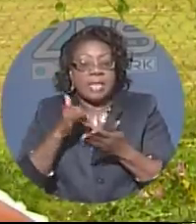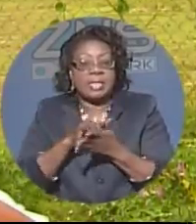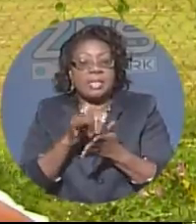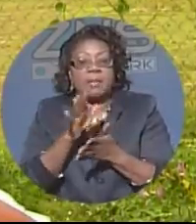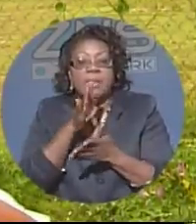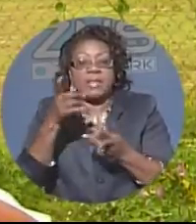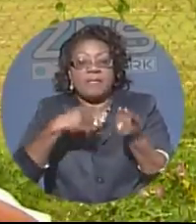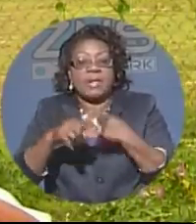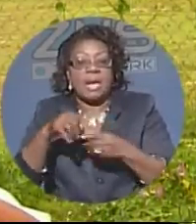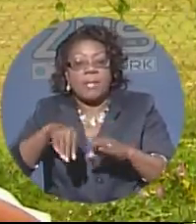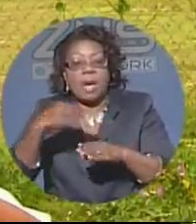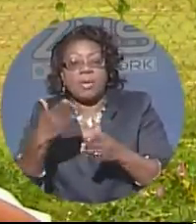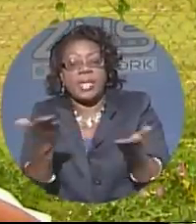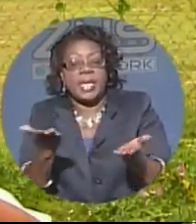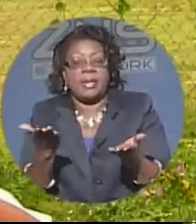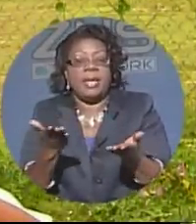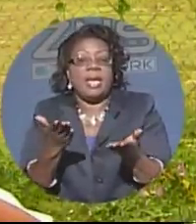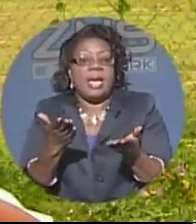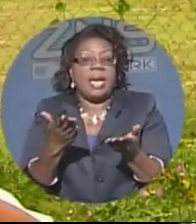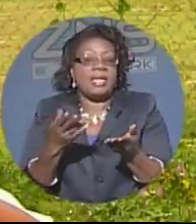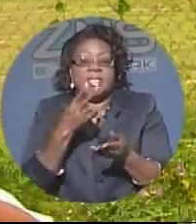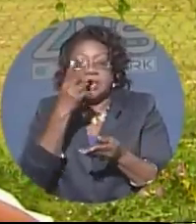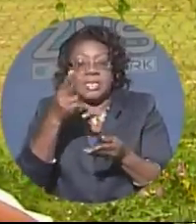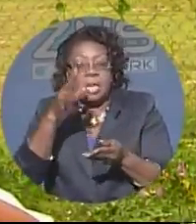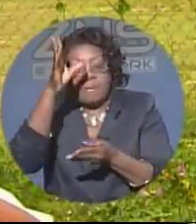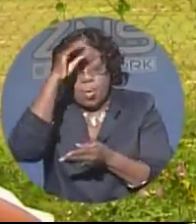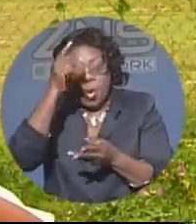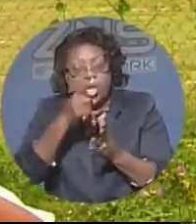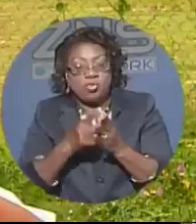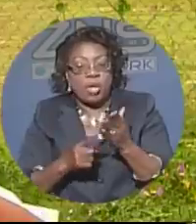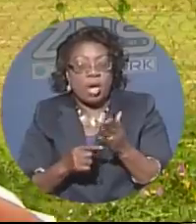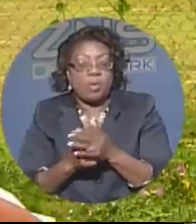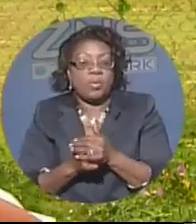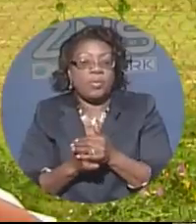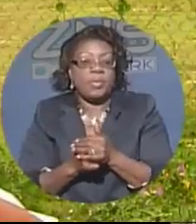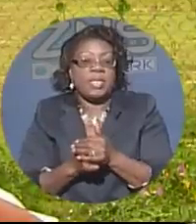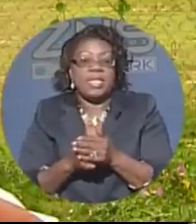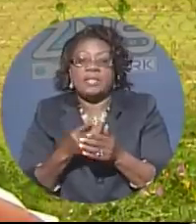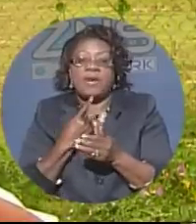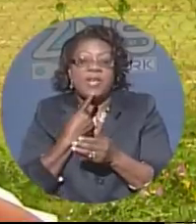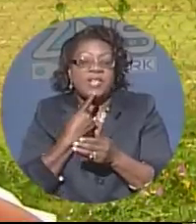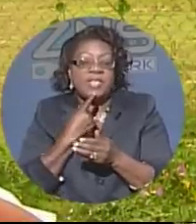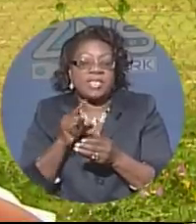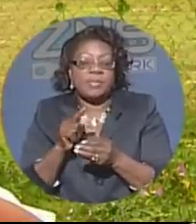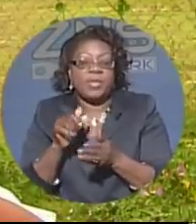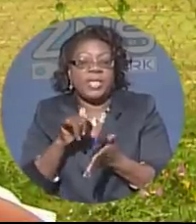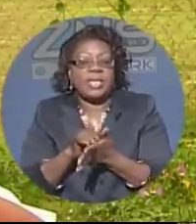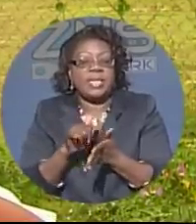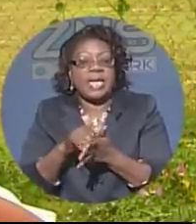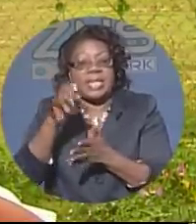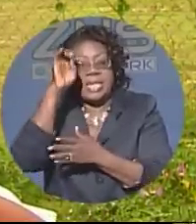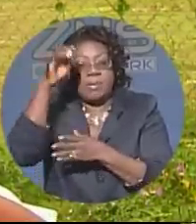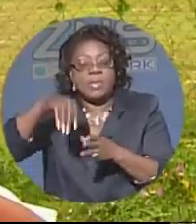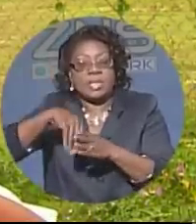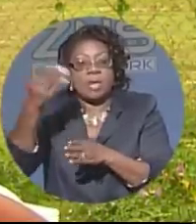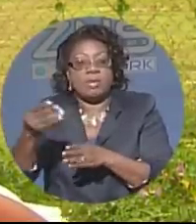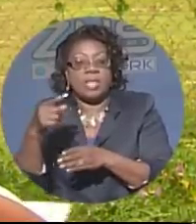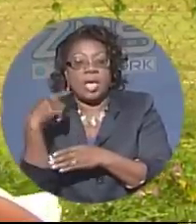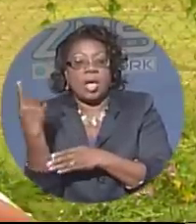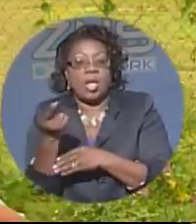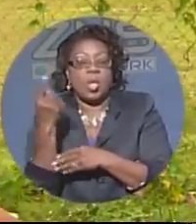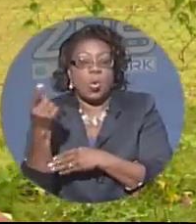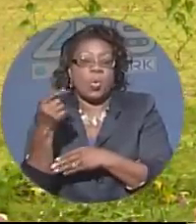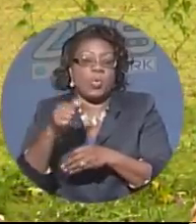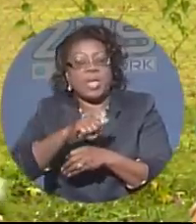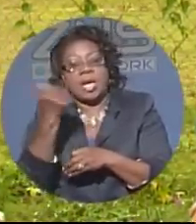parents of this family have this little boy now. it's really disappointing that he was out there alone again